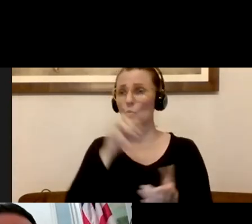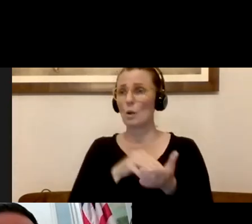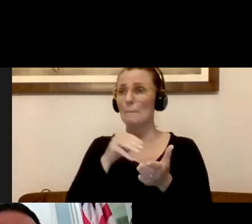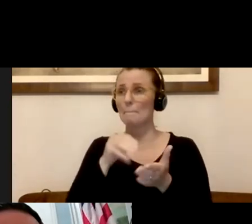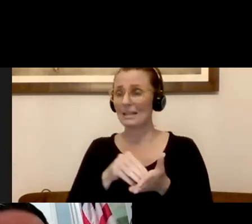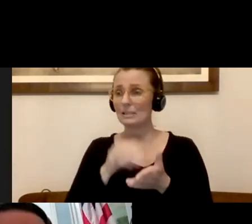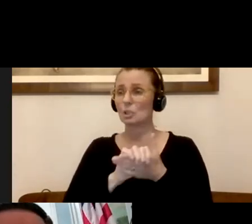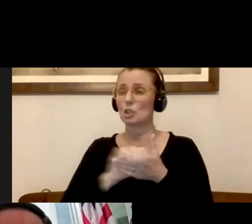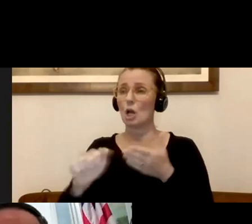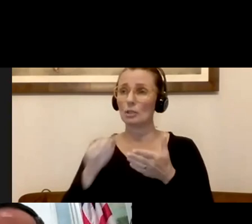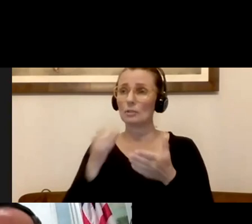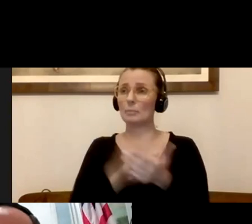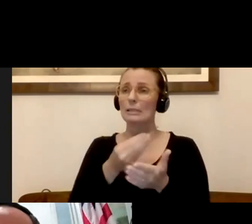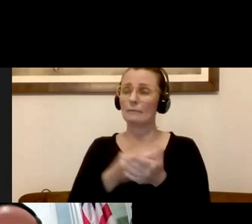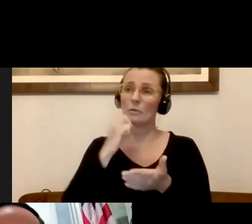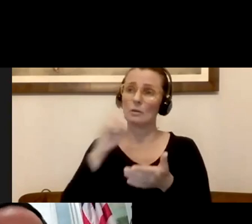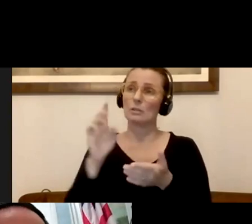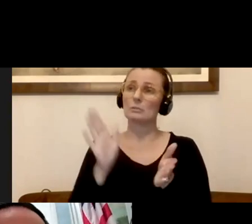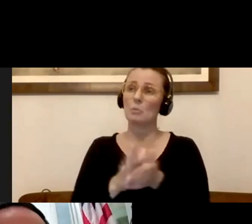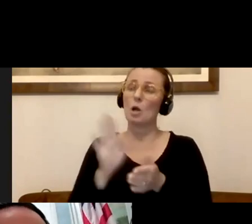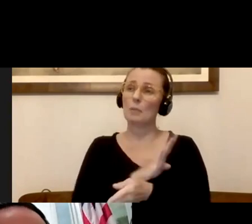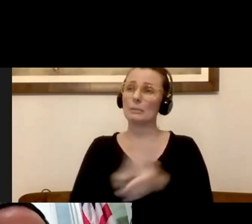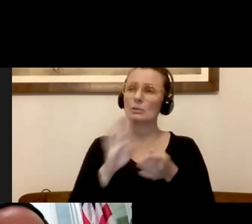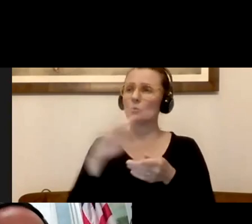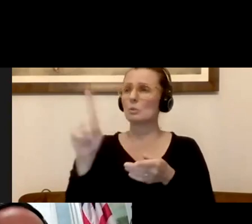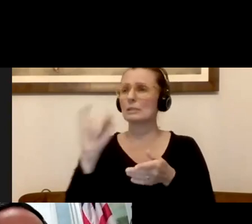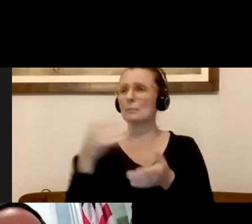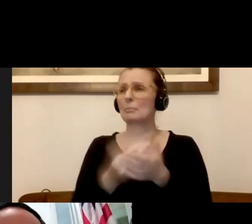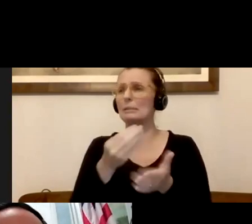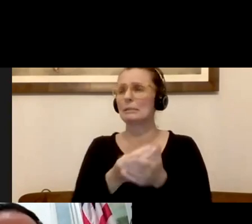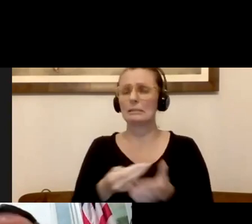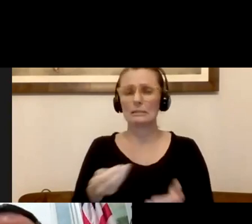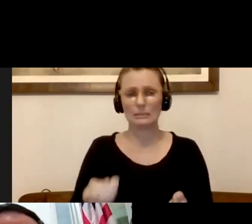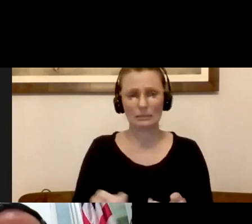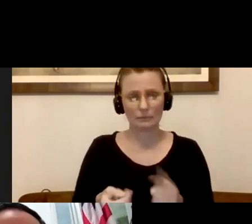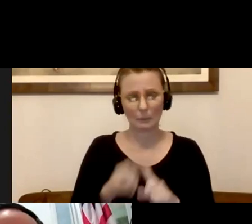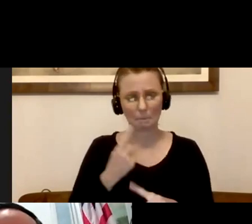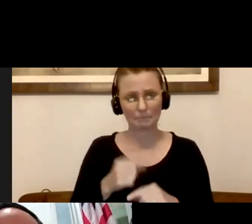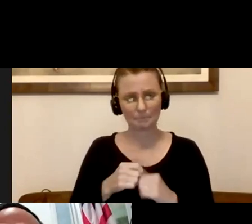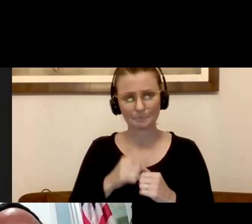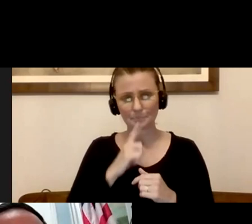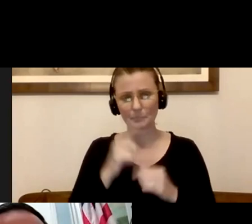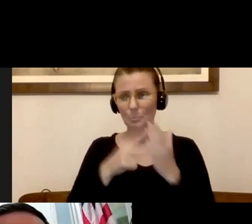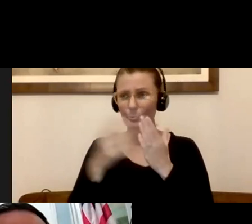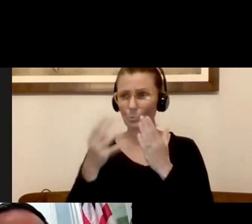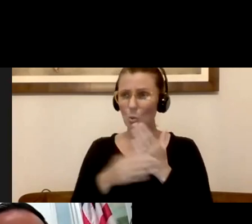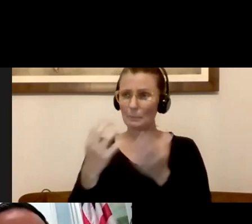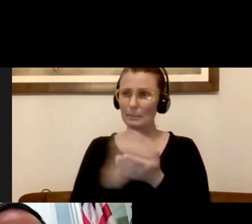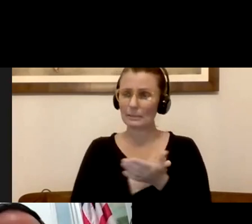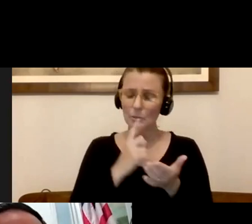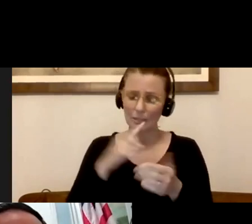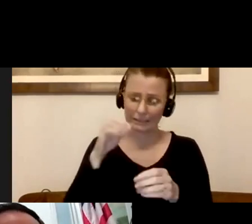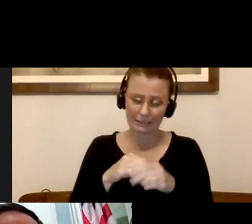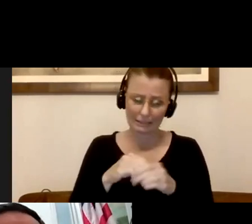Thank you for your question, Lynn. The source are community development block grant monies and program income. So within the community